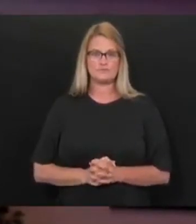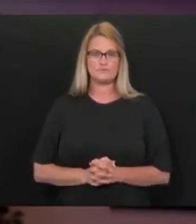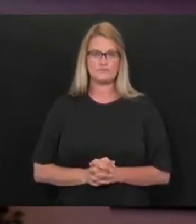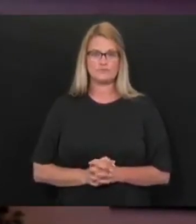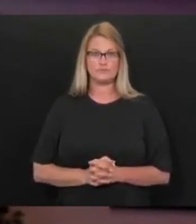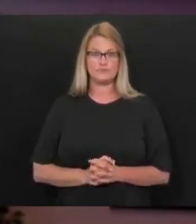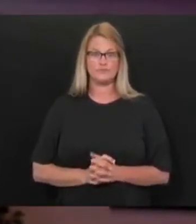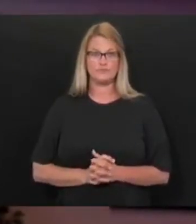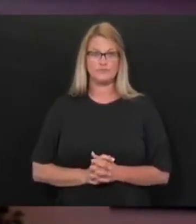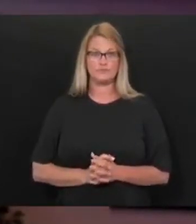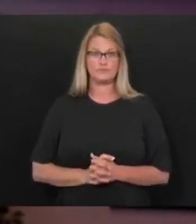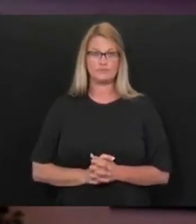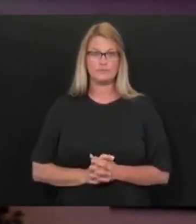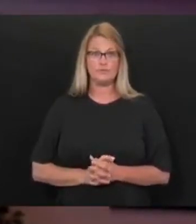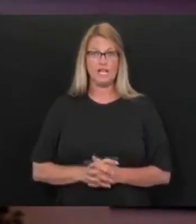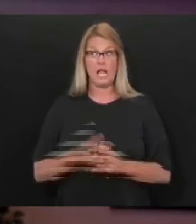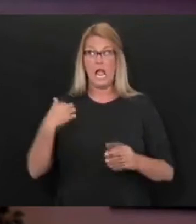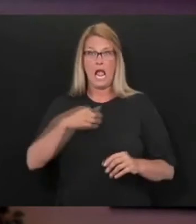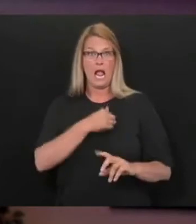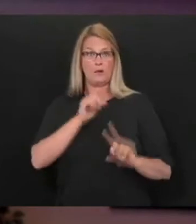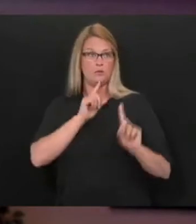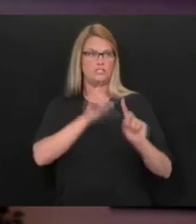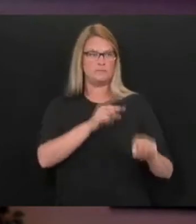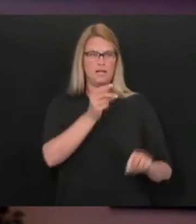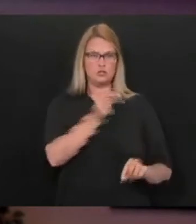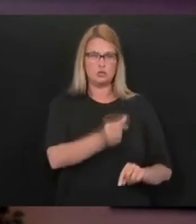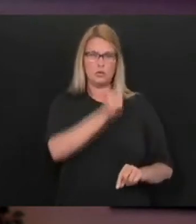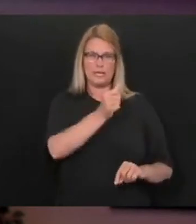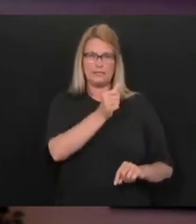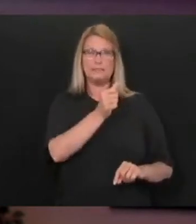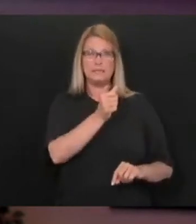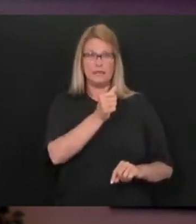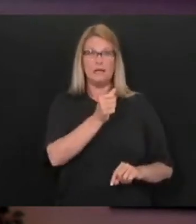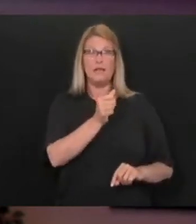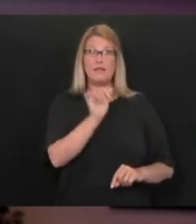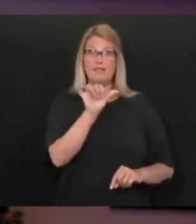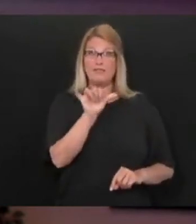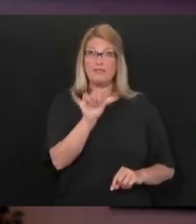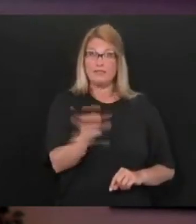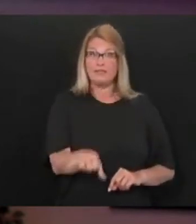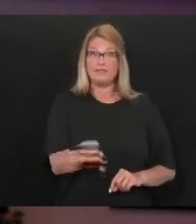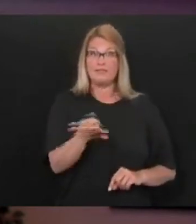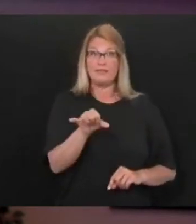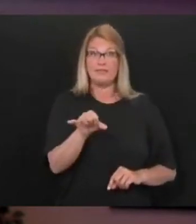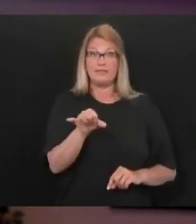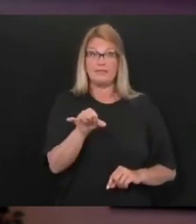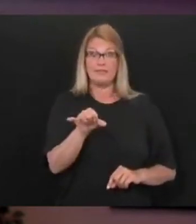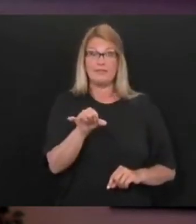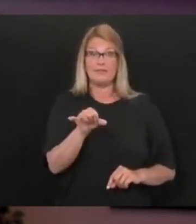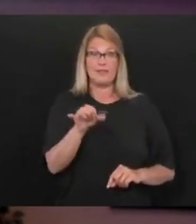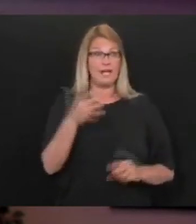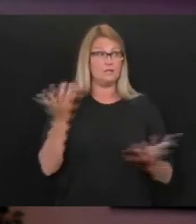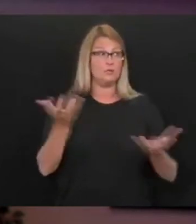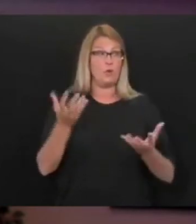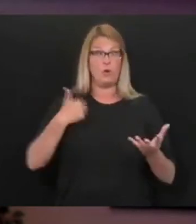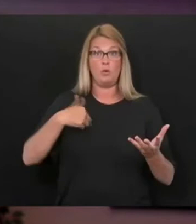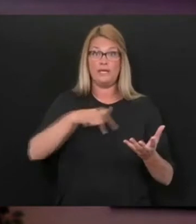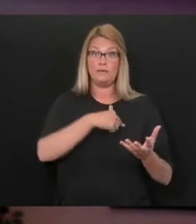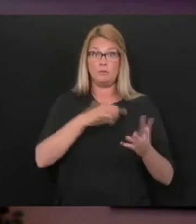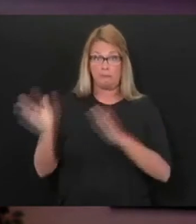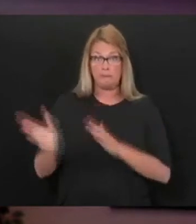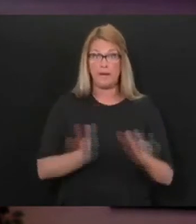fire sort of initial moves that we are making and will make in the future